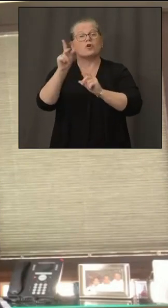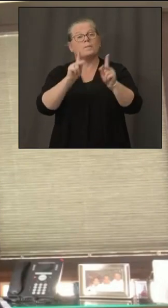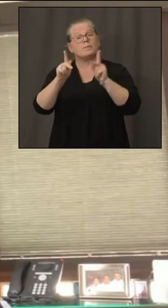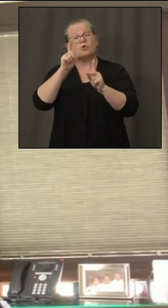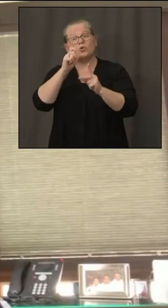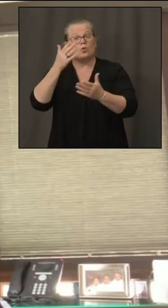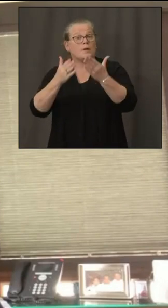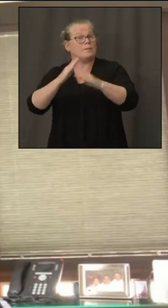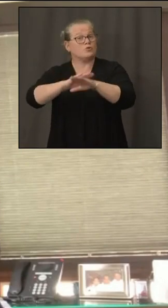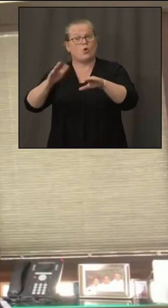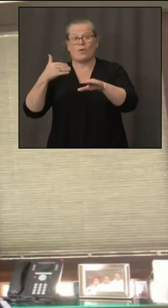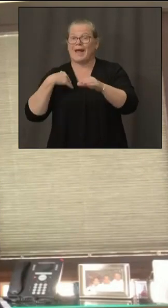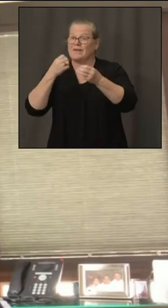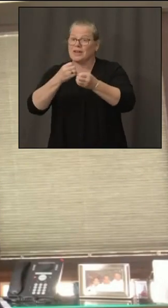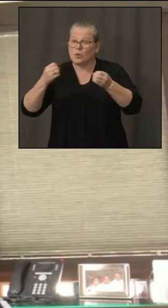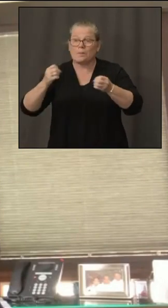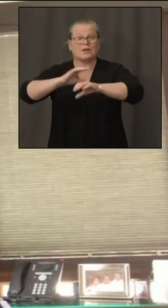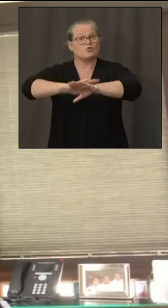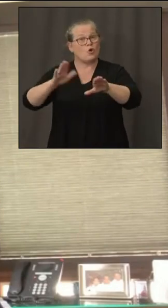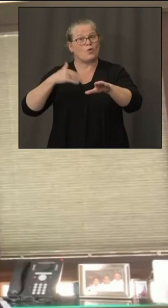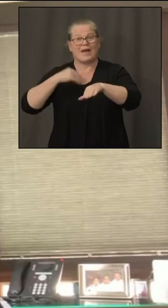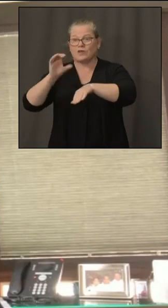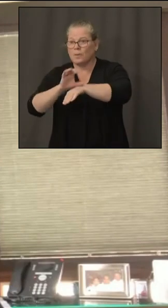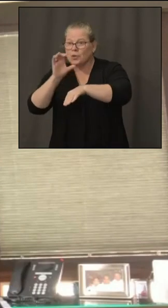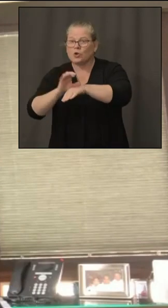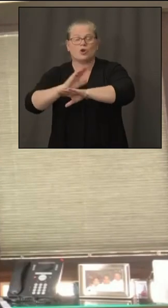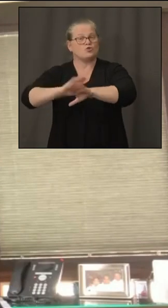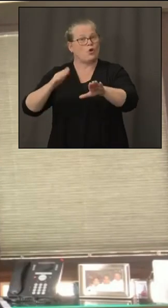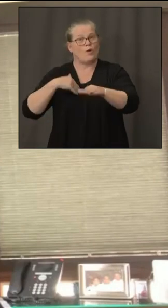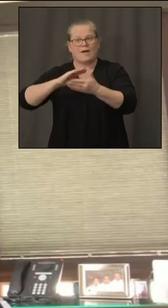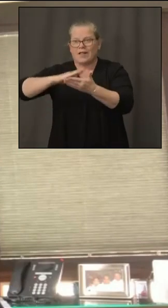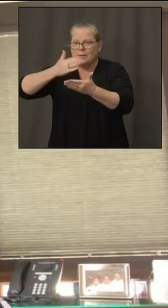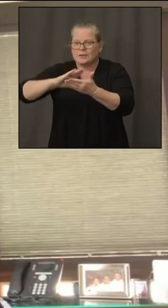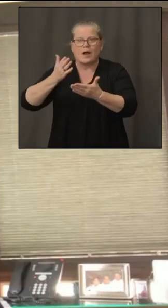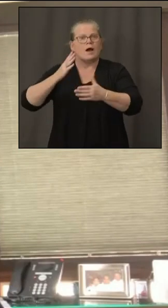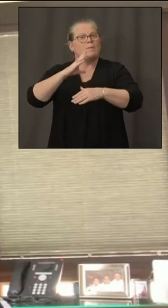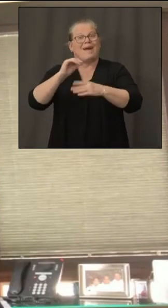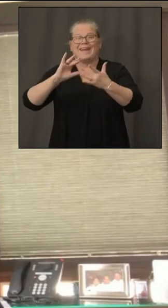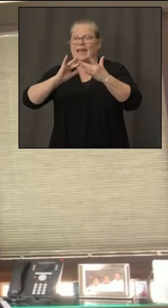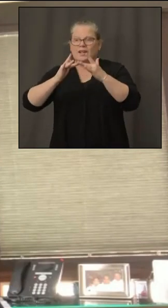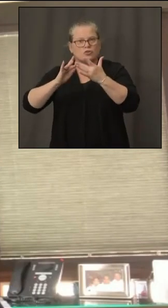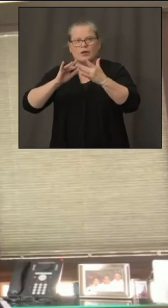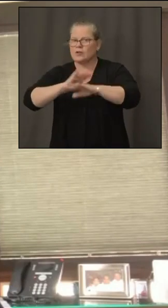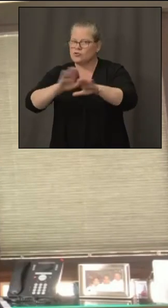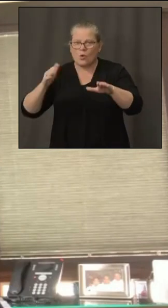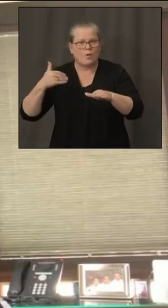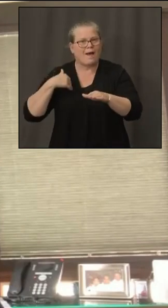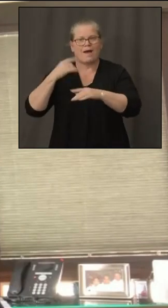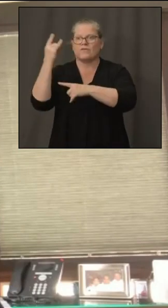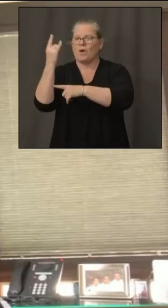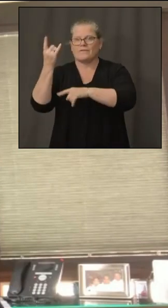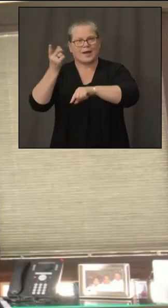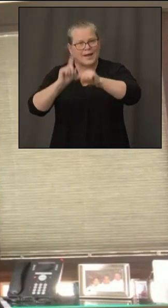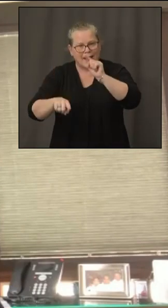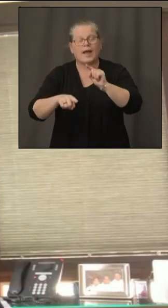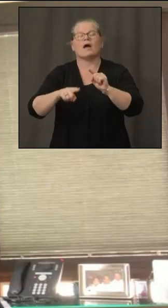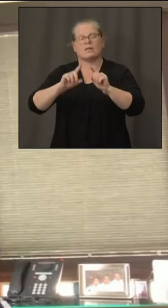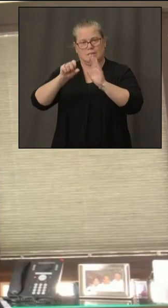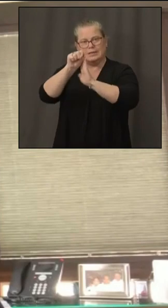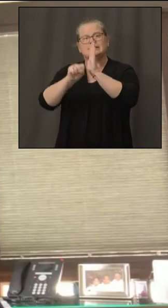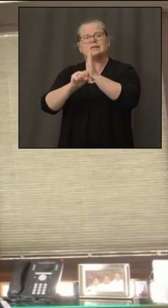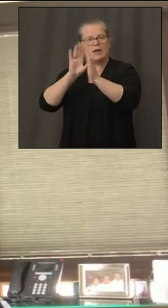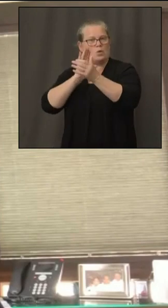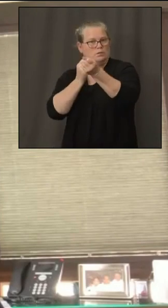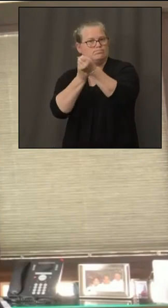priority to ensure that every student had a device and could connect in a remote environment and